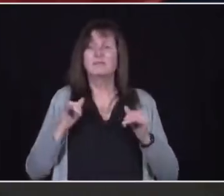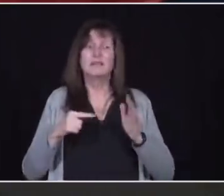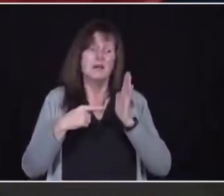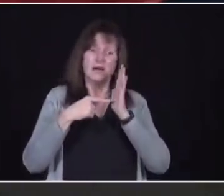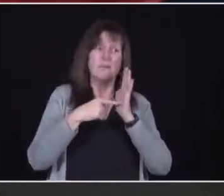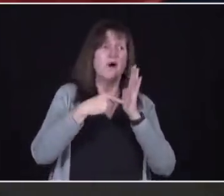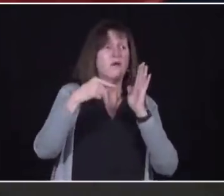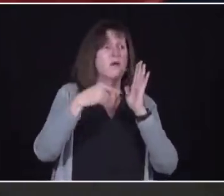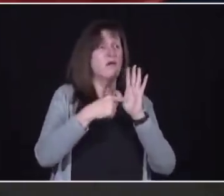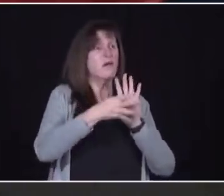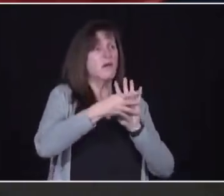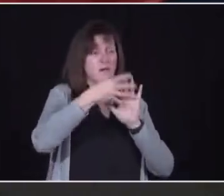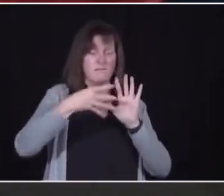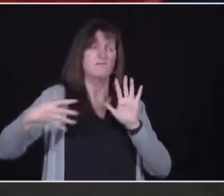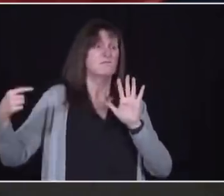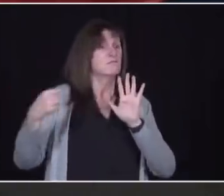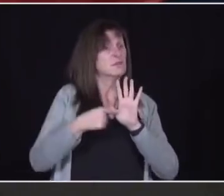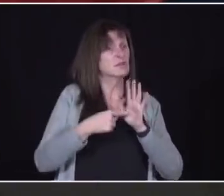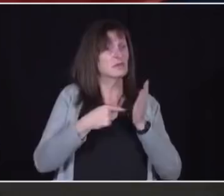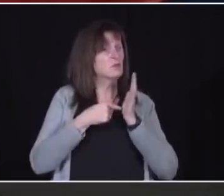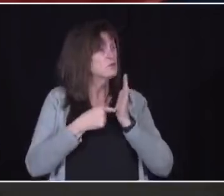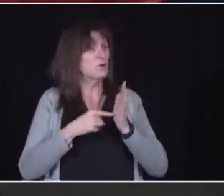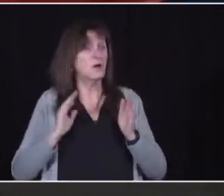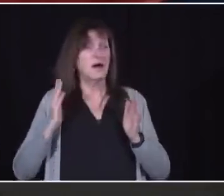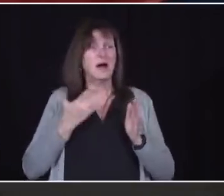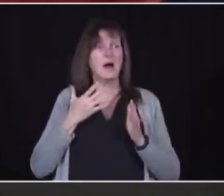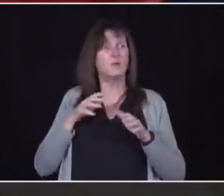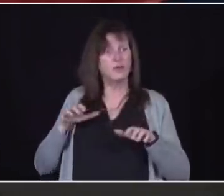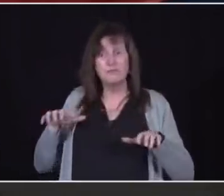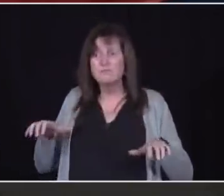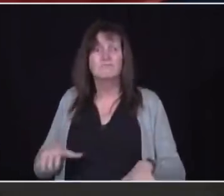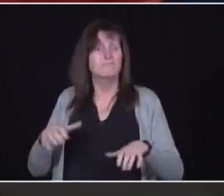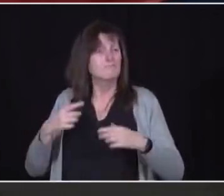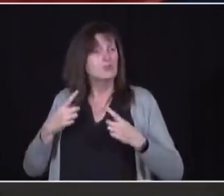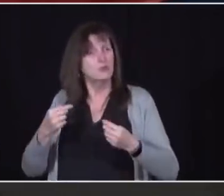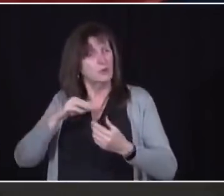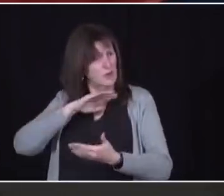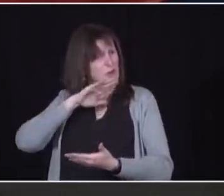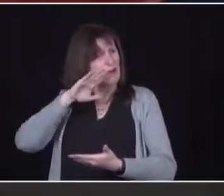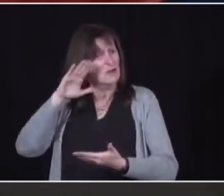slowed the spread. They've reduced mobility and avoided the worst case.